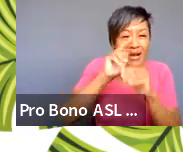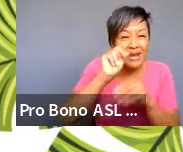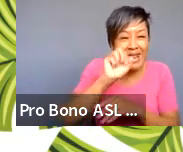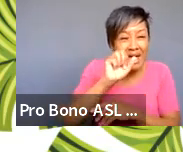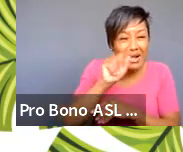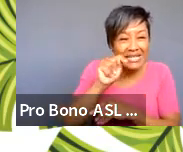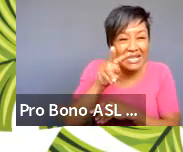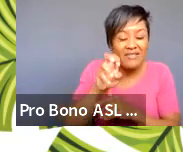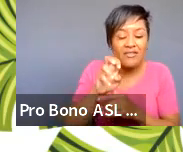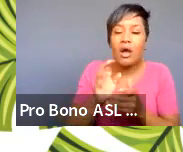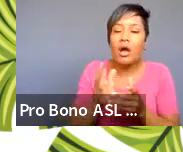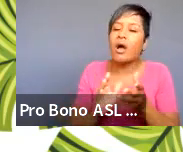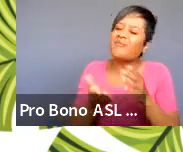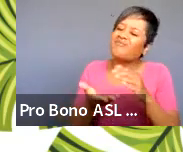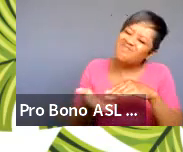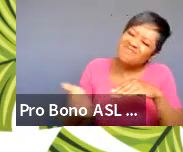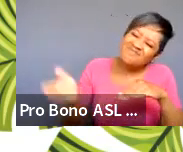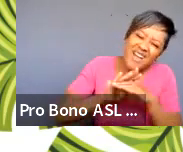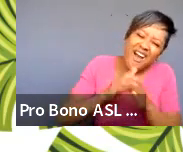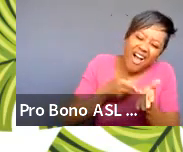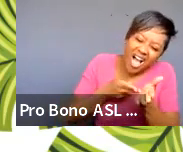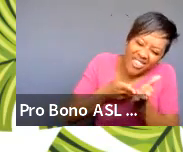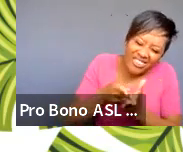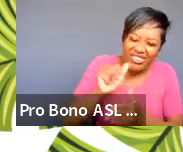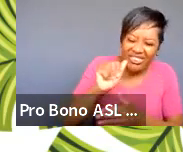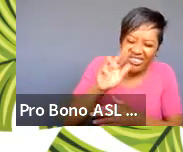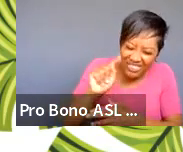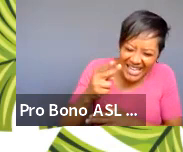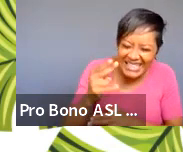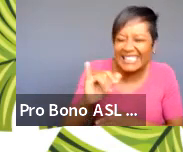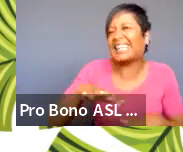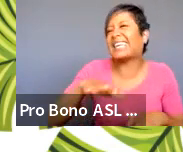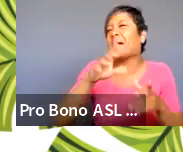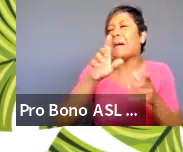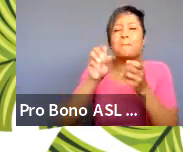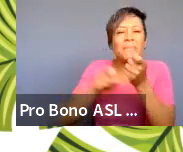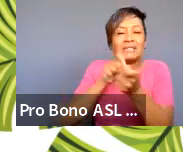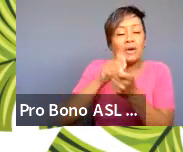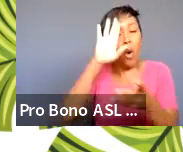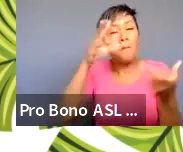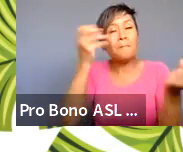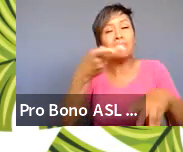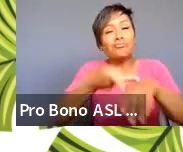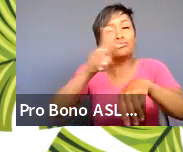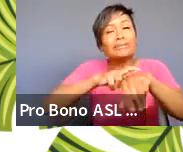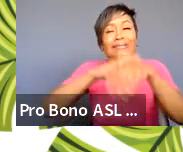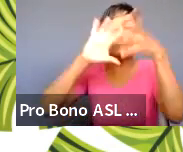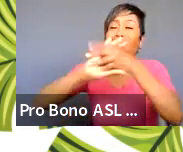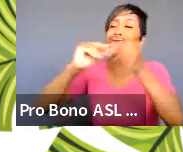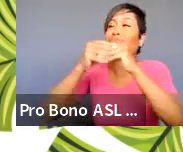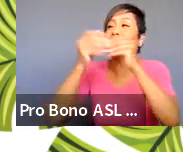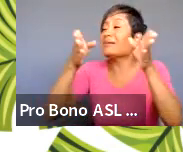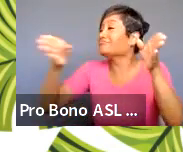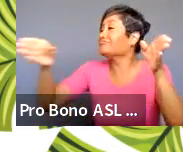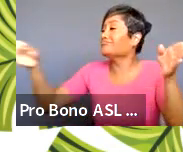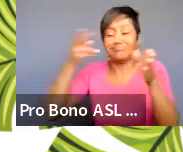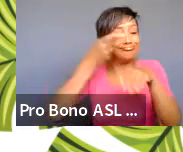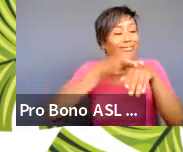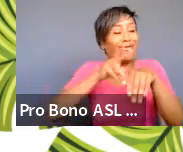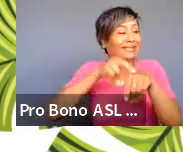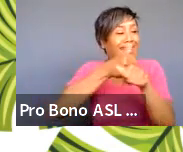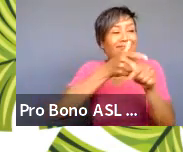authentic it is and the more specific it is even though there are many puerto rican storytellers out there as